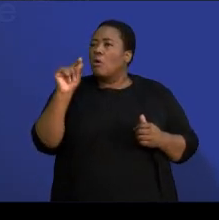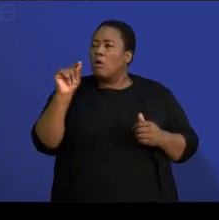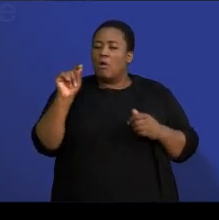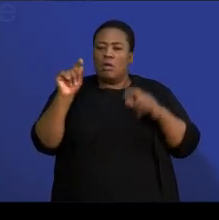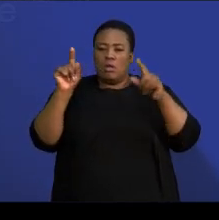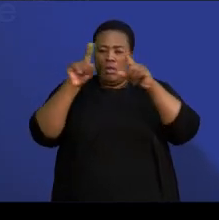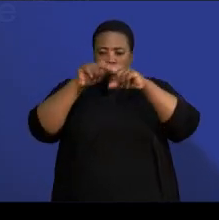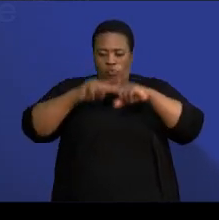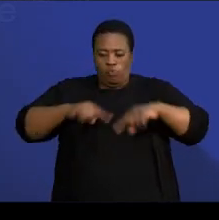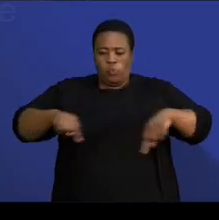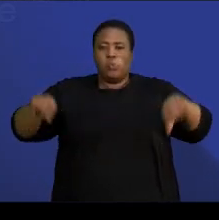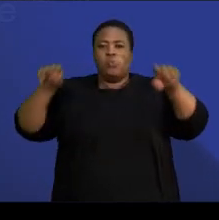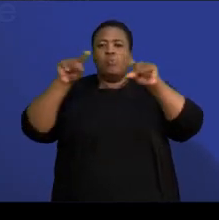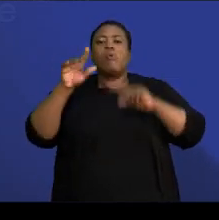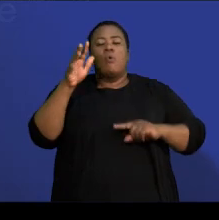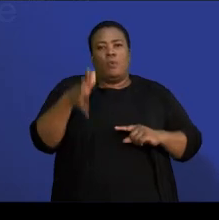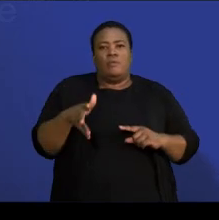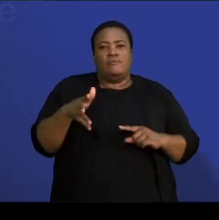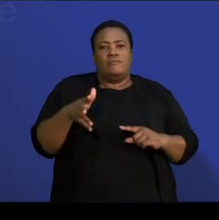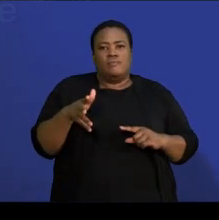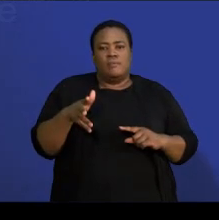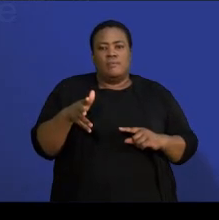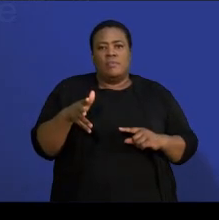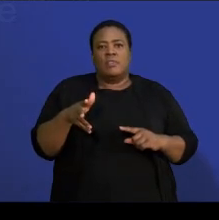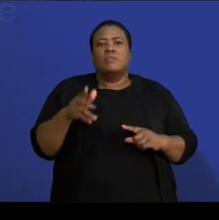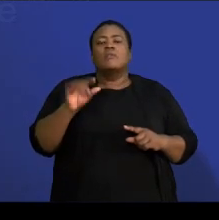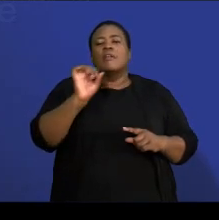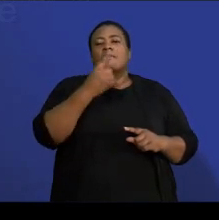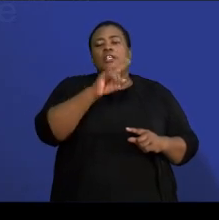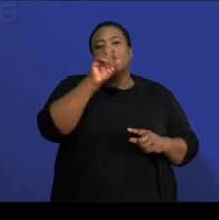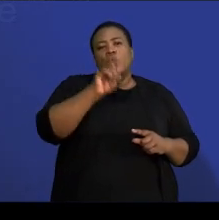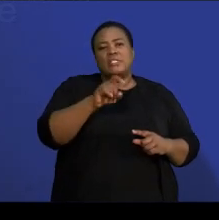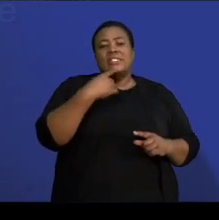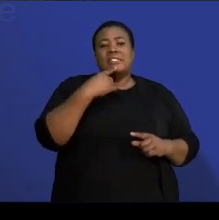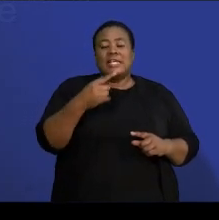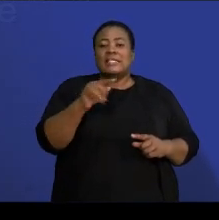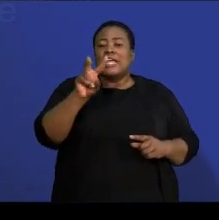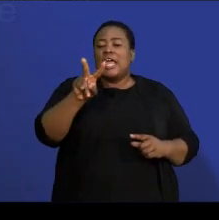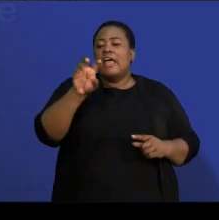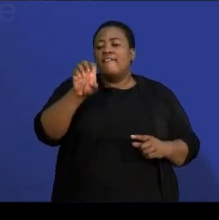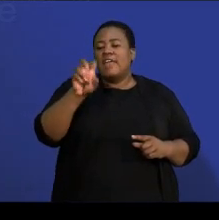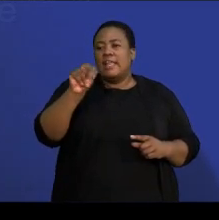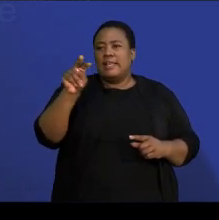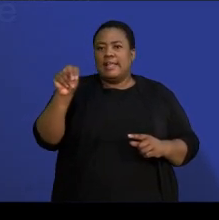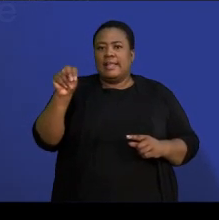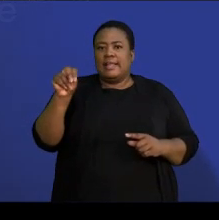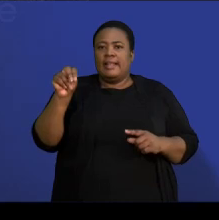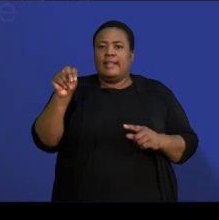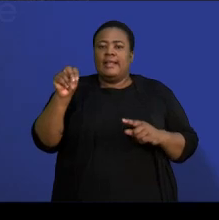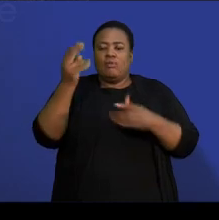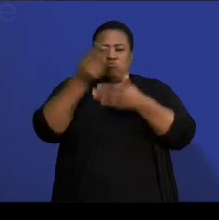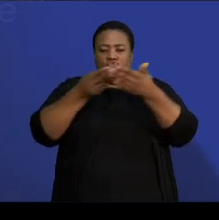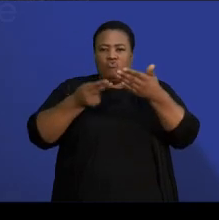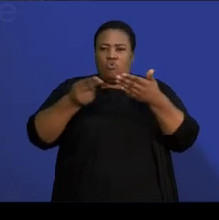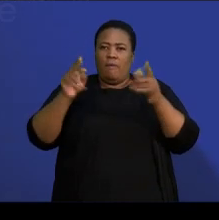the two events. And then, the first question says we must draw a Venn diagram to represent the information that is given